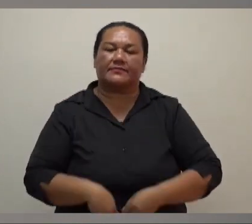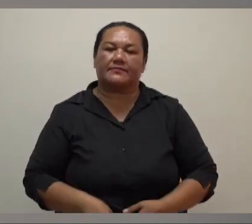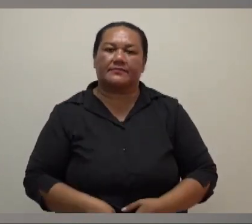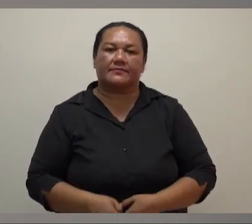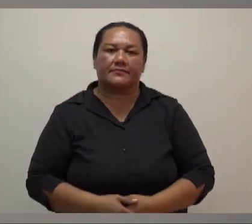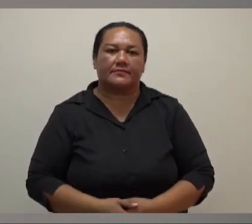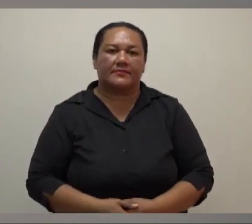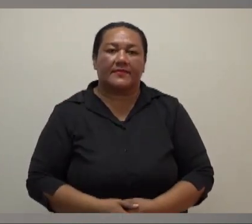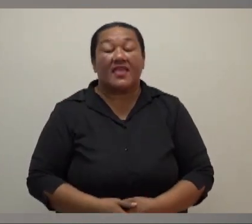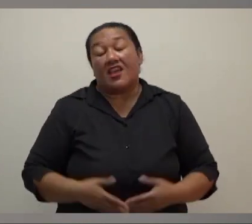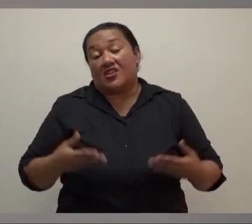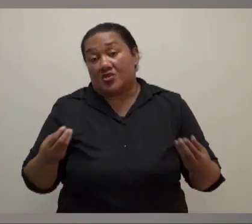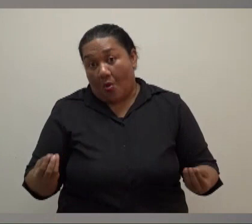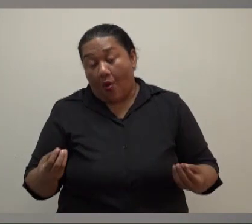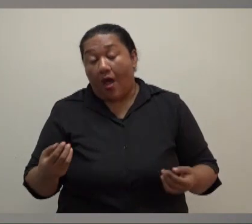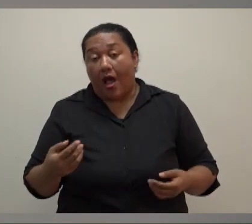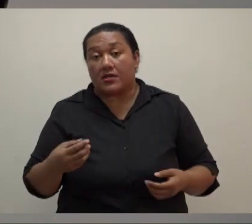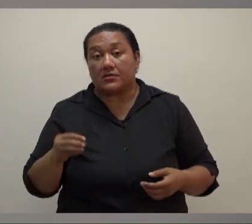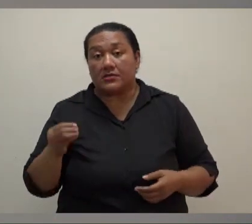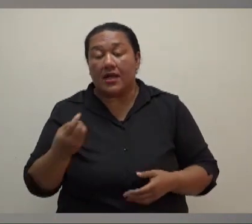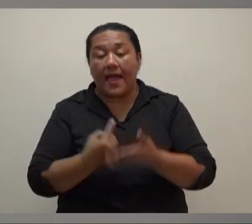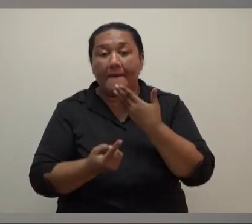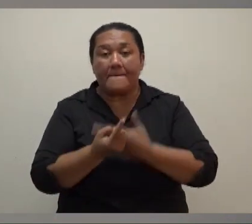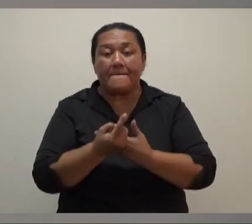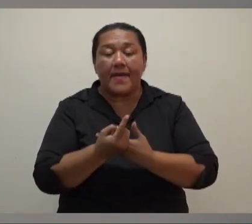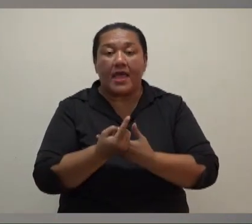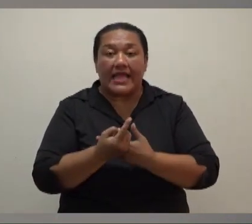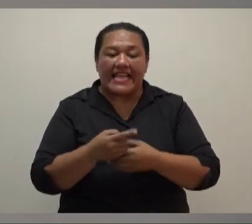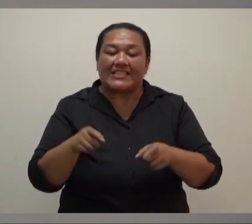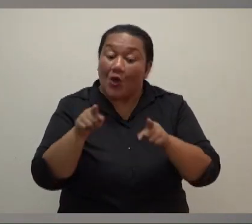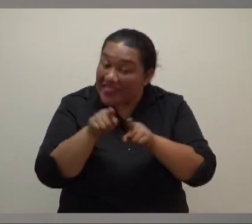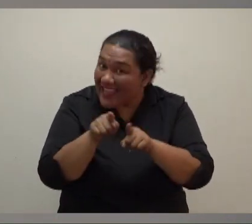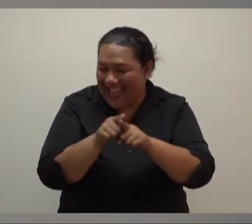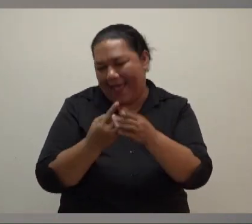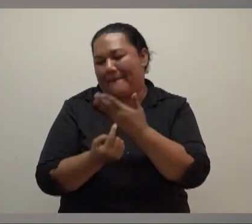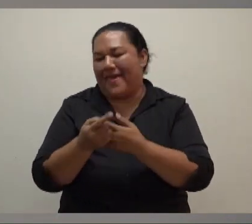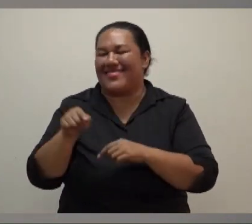Nor have they presented an alternative budget. So that's probably him just politicking because wants to be a candidate.